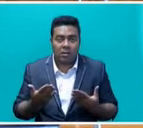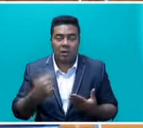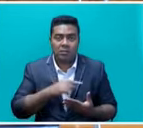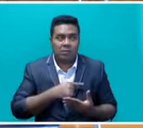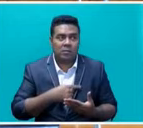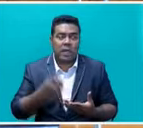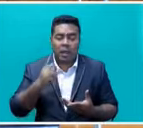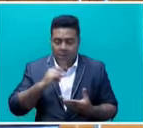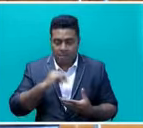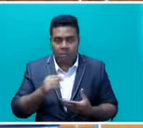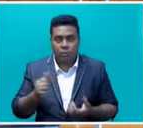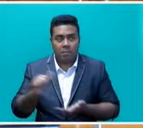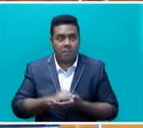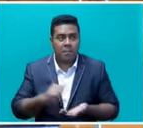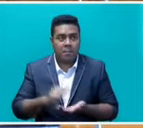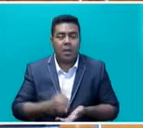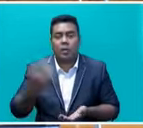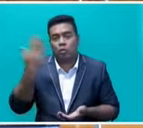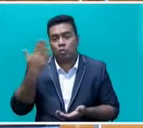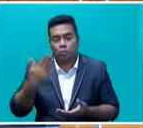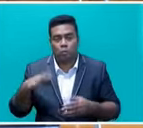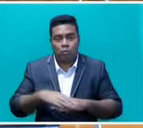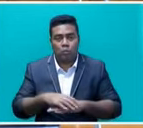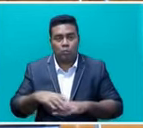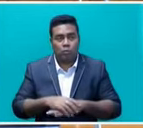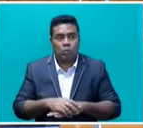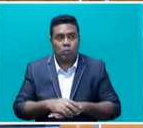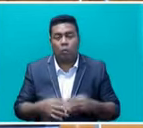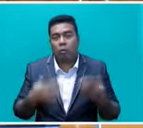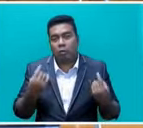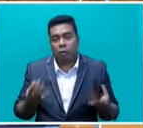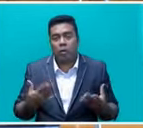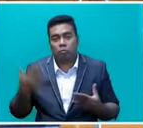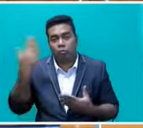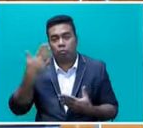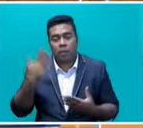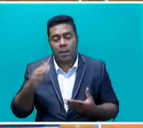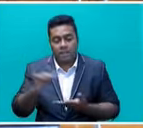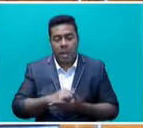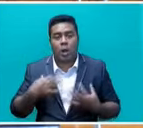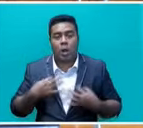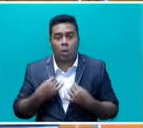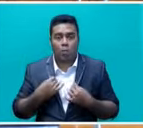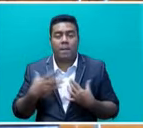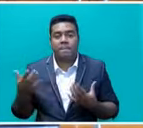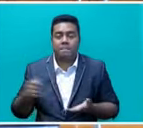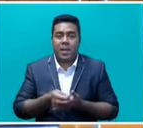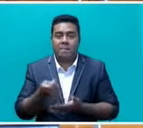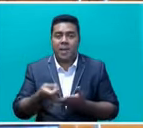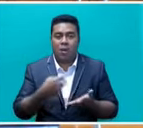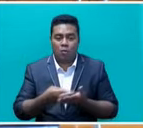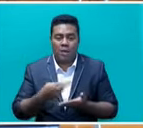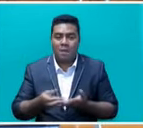I'm able to buy school shoes for my kids when they're ready to go to school. I'm able to buy clothes, pay my rent, pay